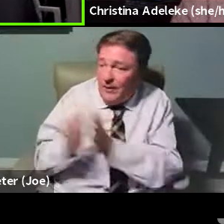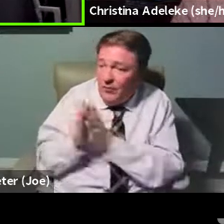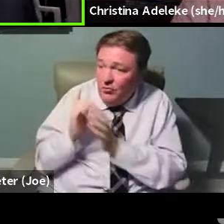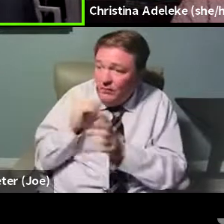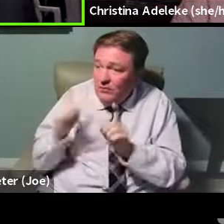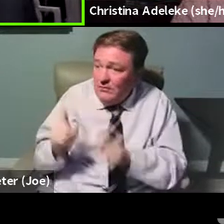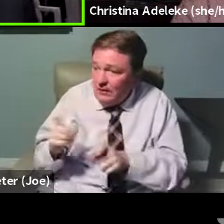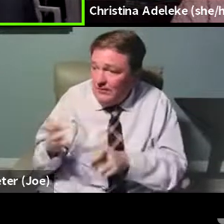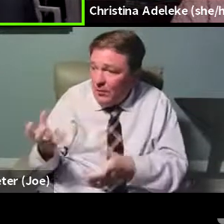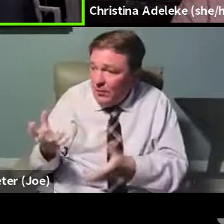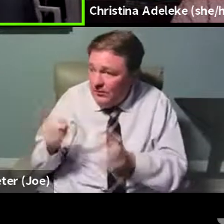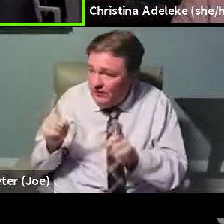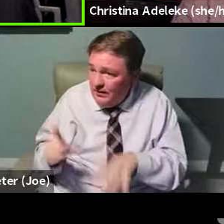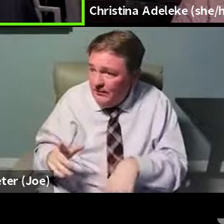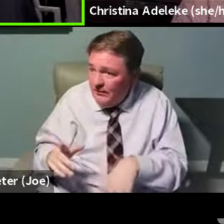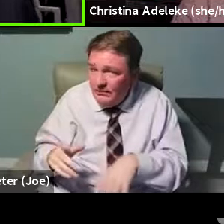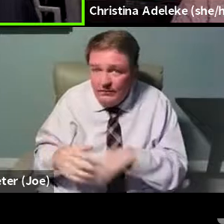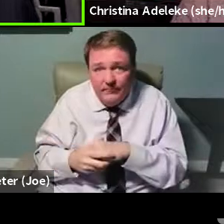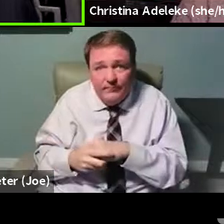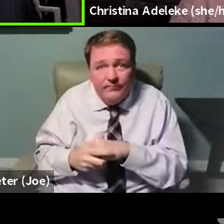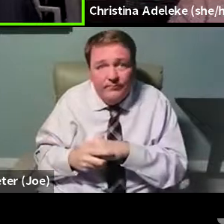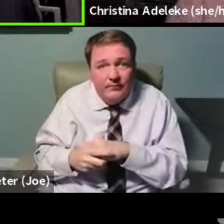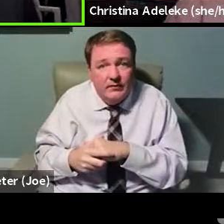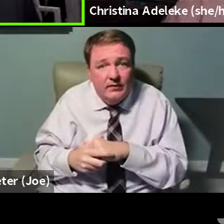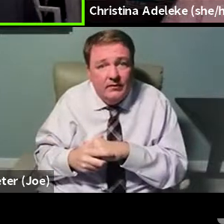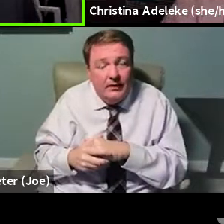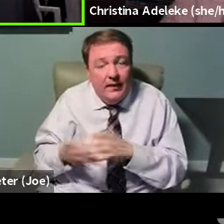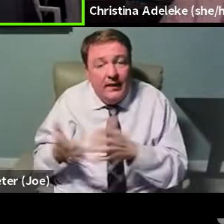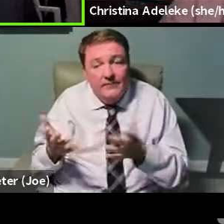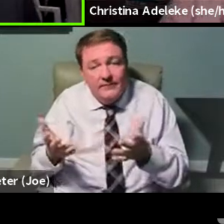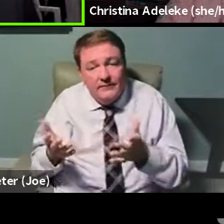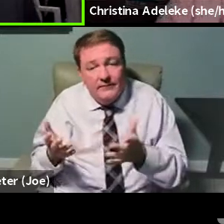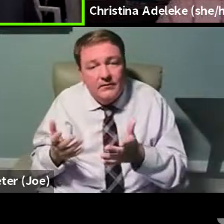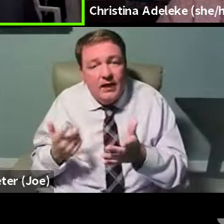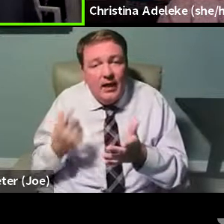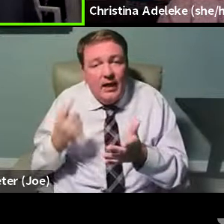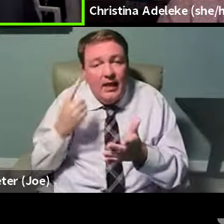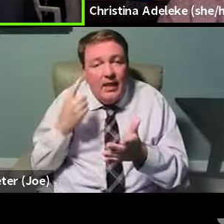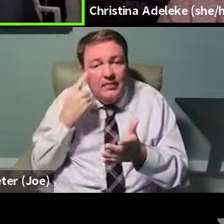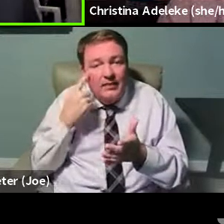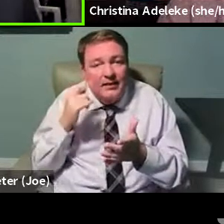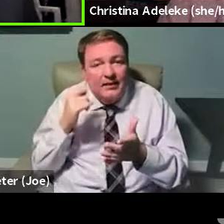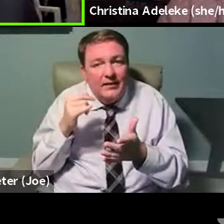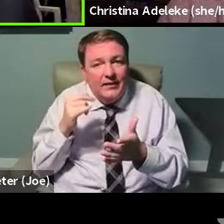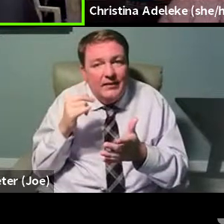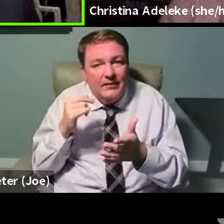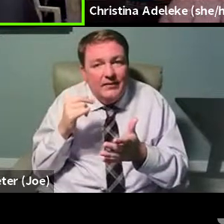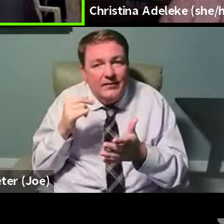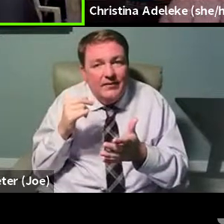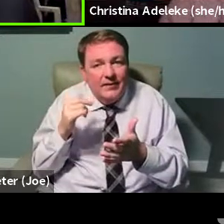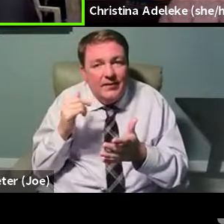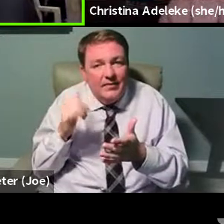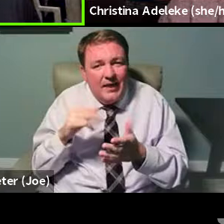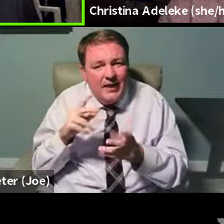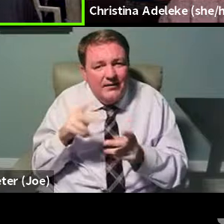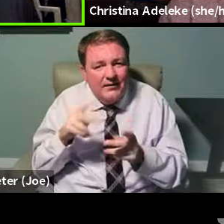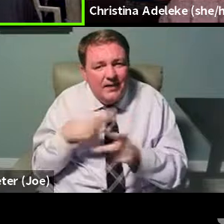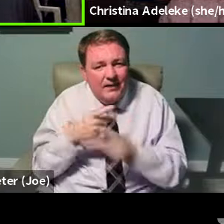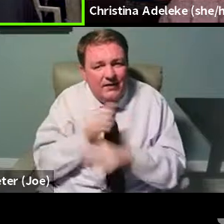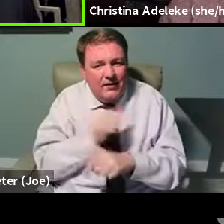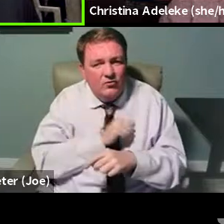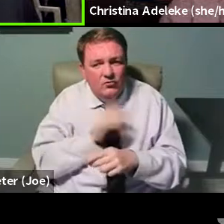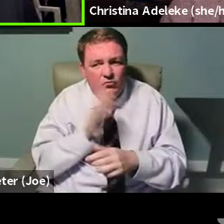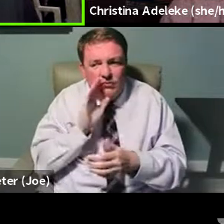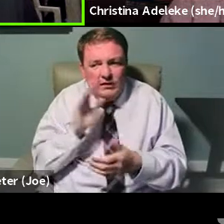test, I should get a test. And, you know, I think that discourages all type of opportunities for